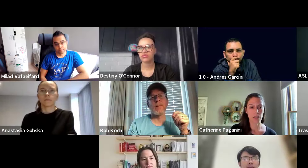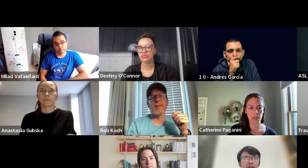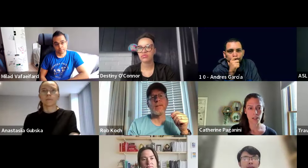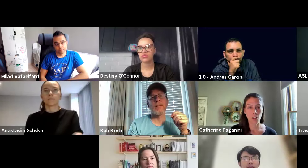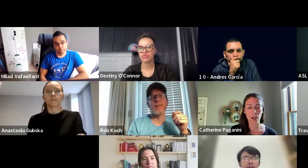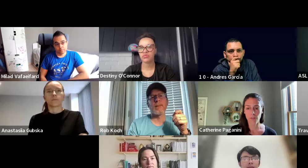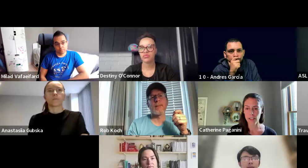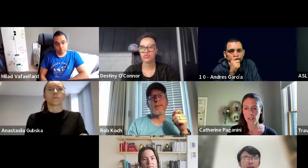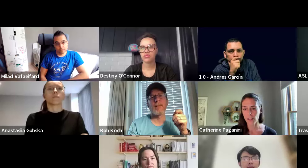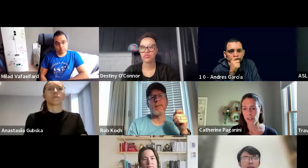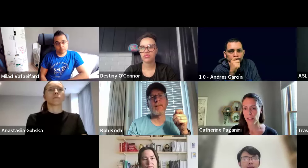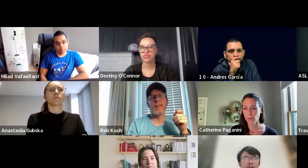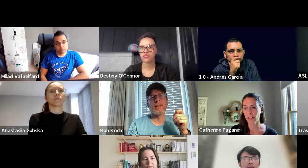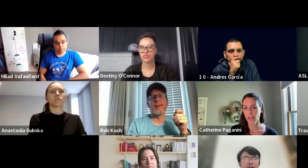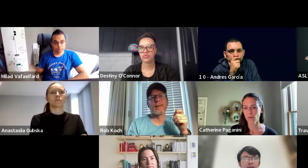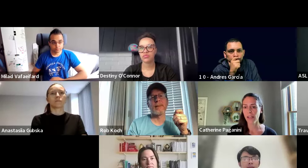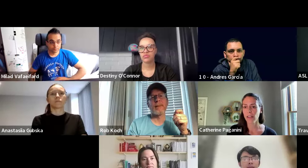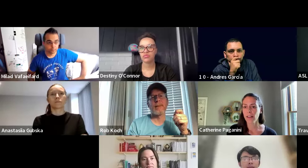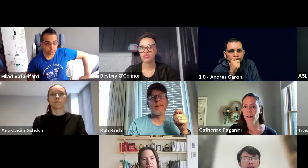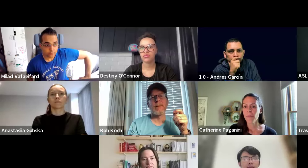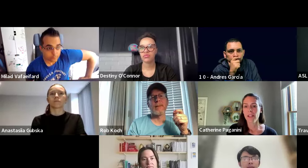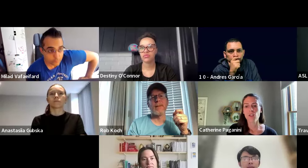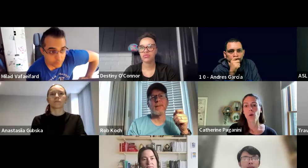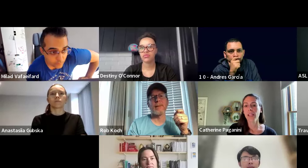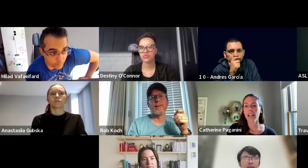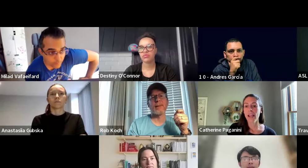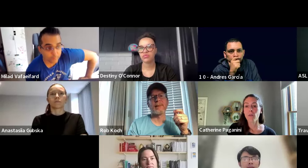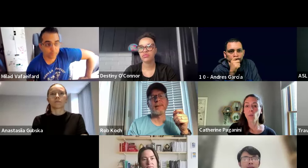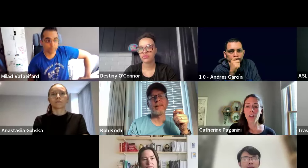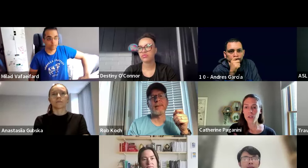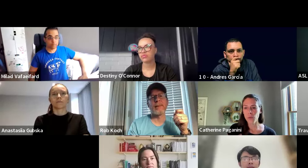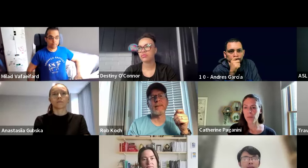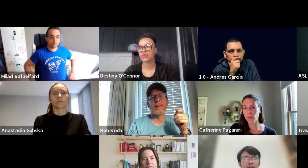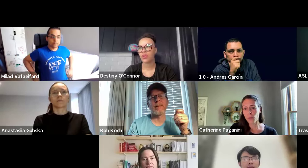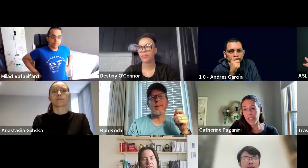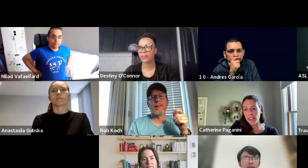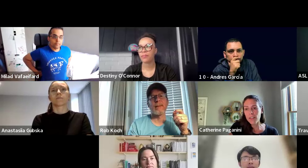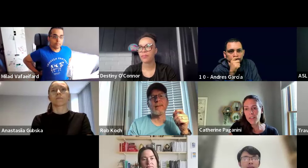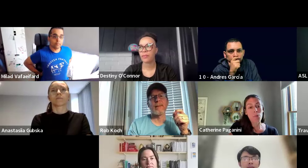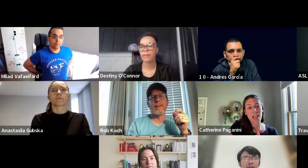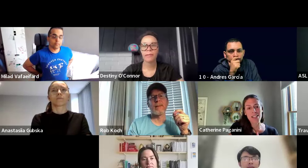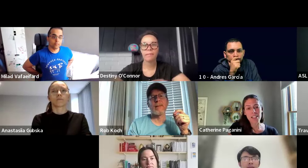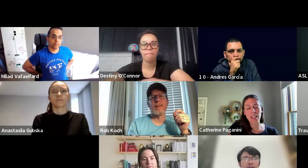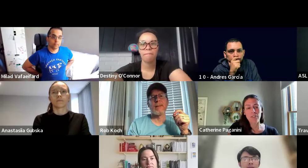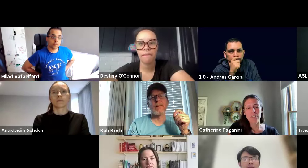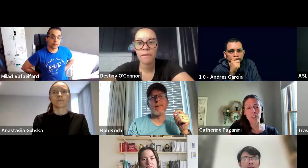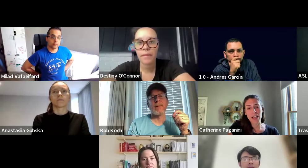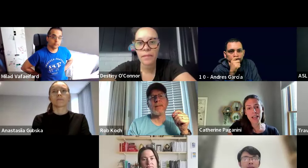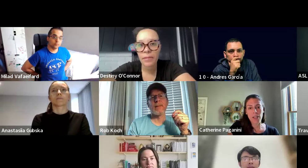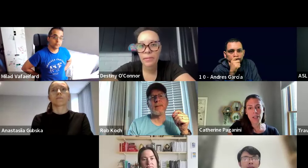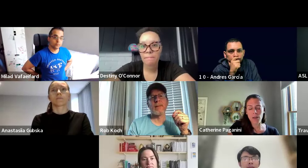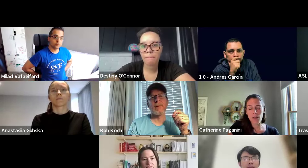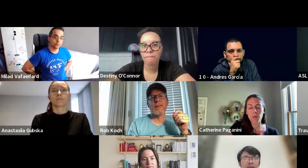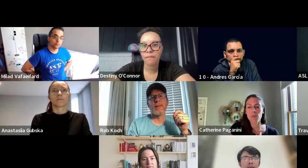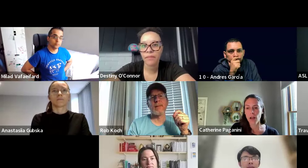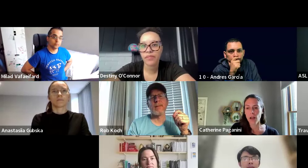done with the conference best practices, right? And so we can have one or two people who lead. But ideally, everyone,